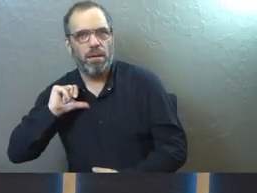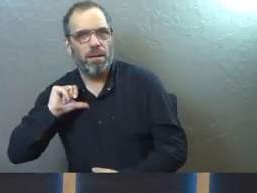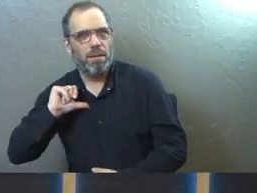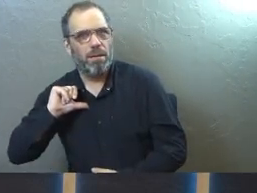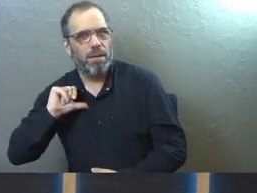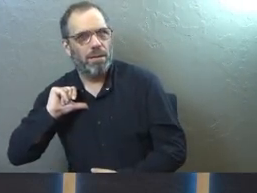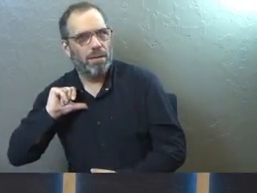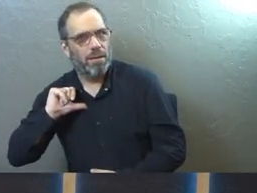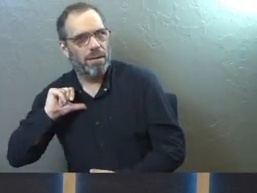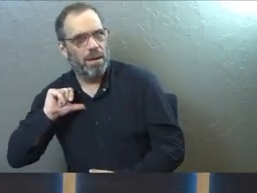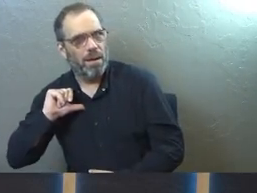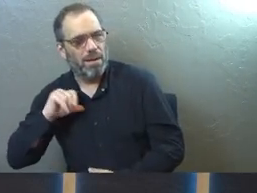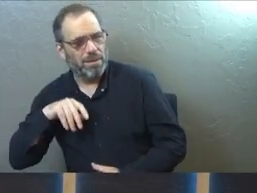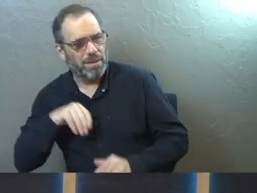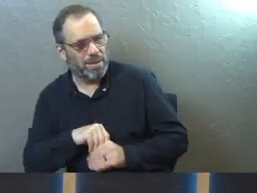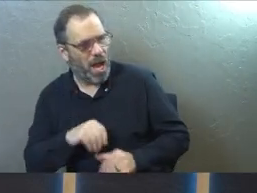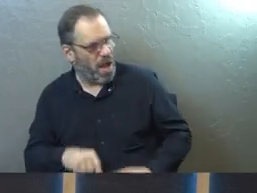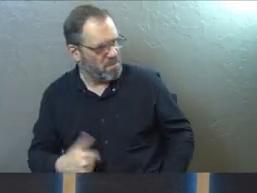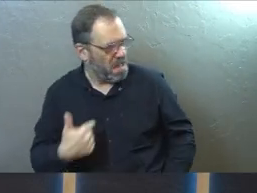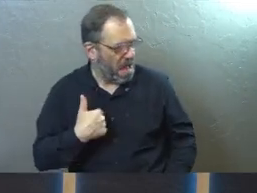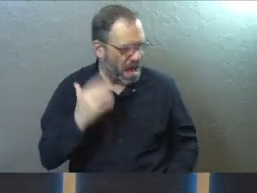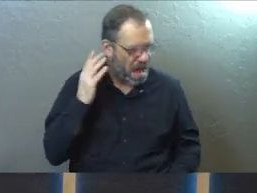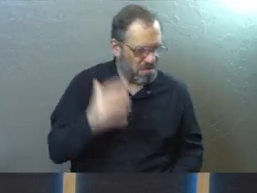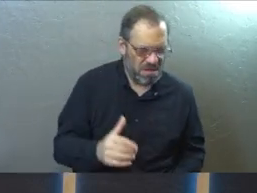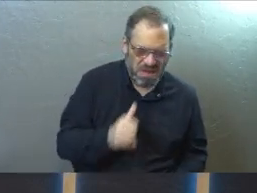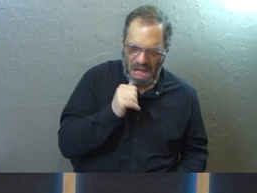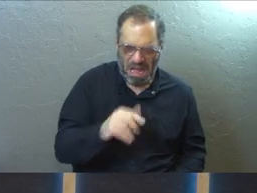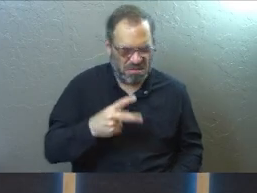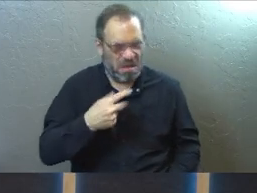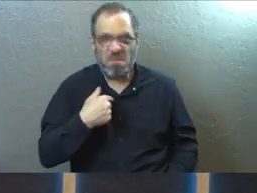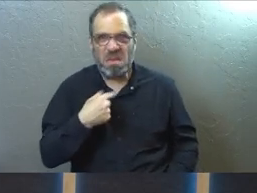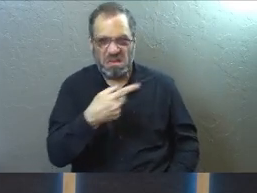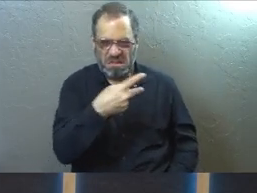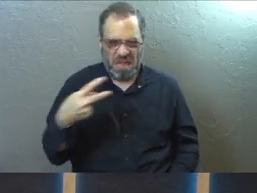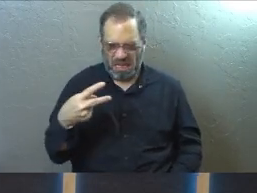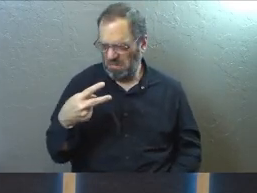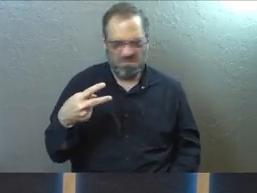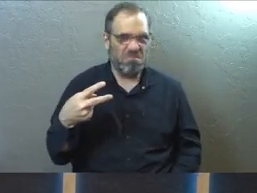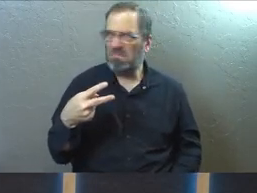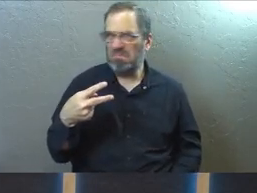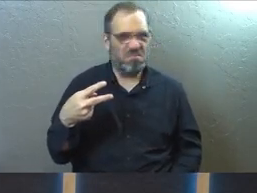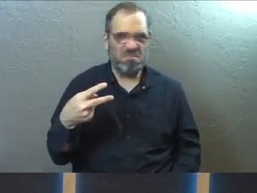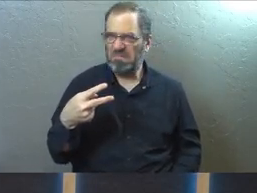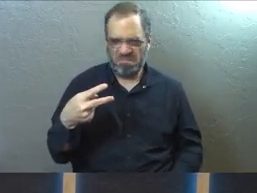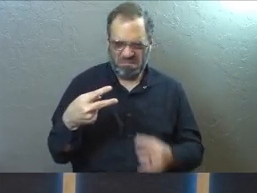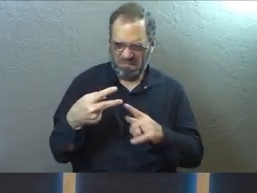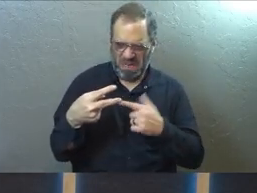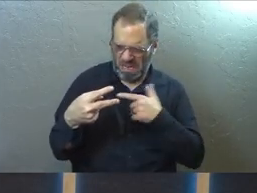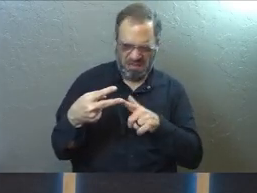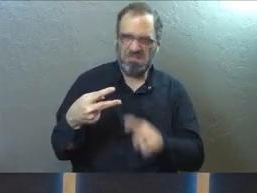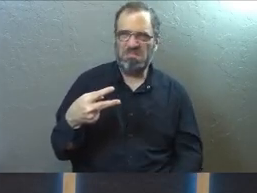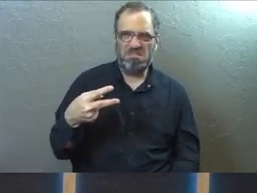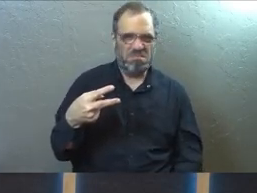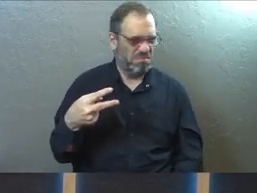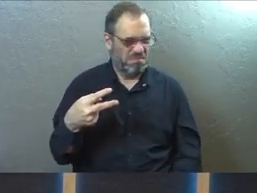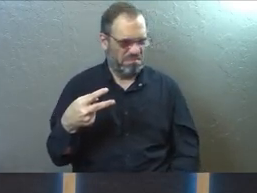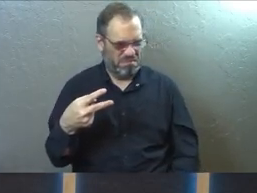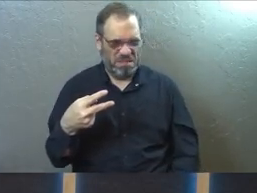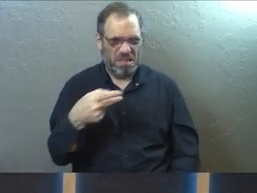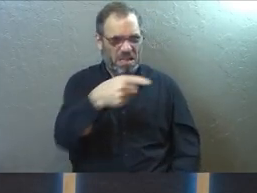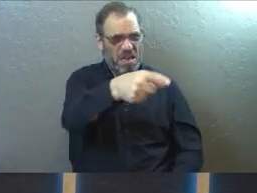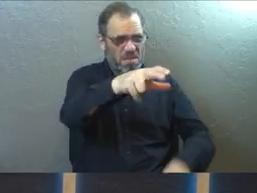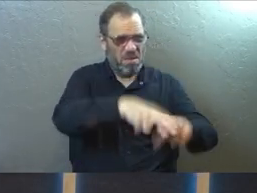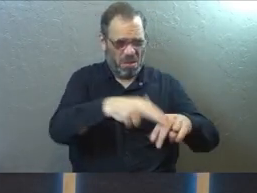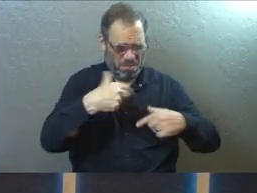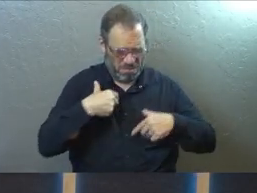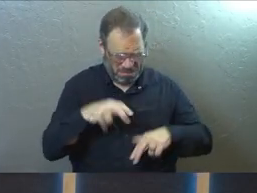the impulse inside of him that says, I will not be second place. I will not let someone else sit on